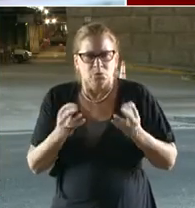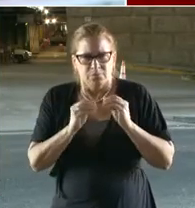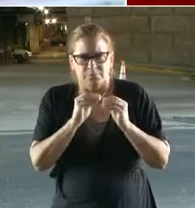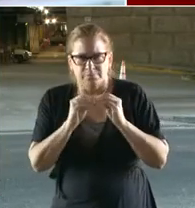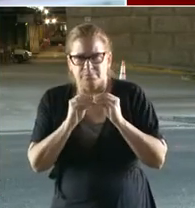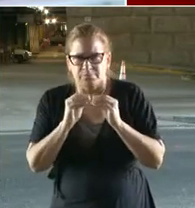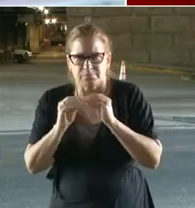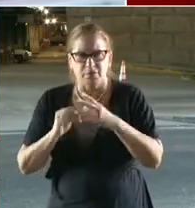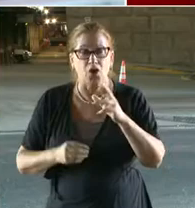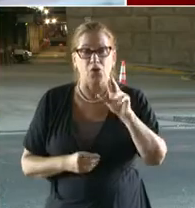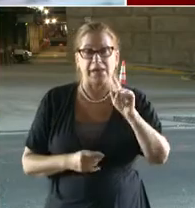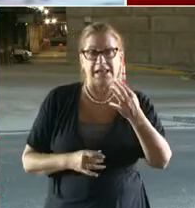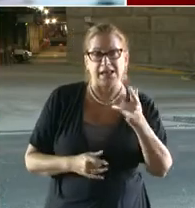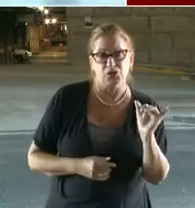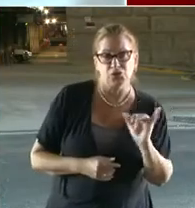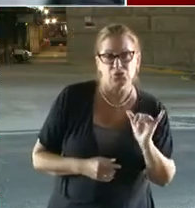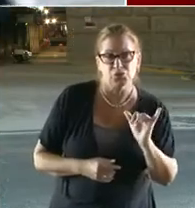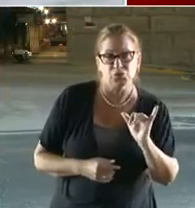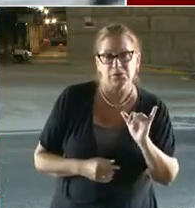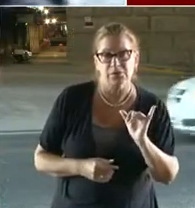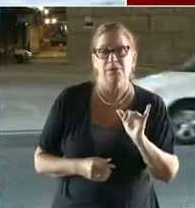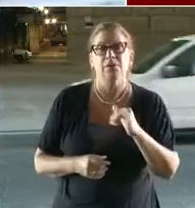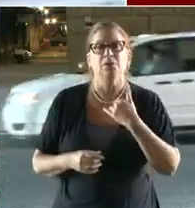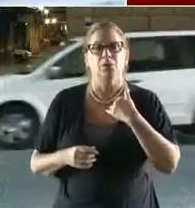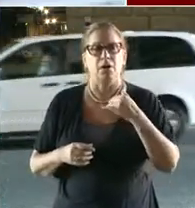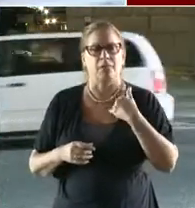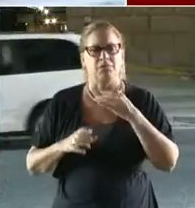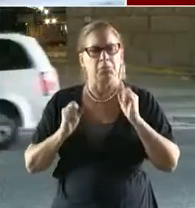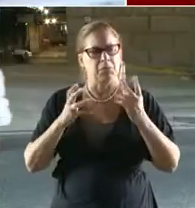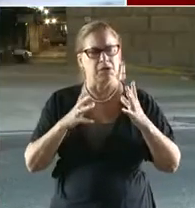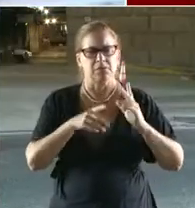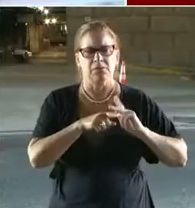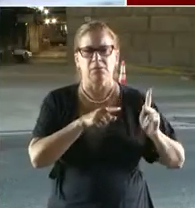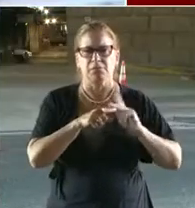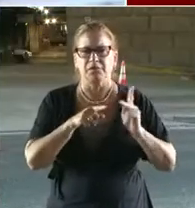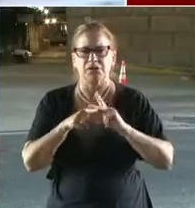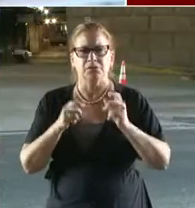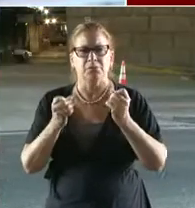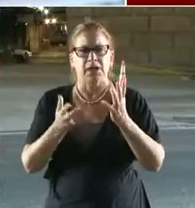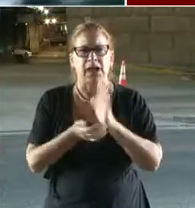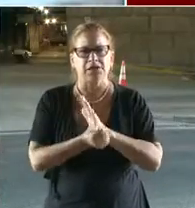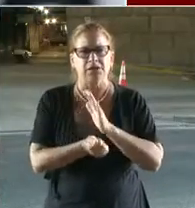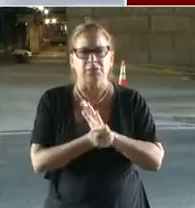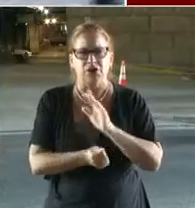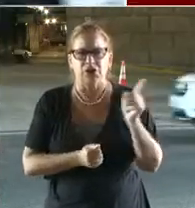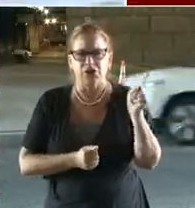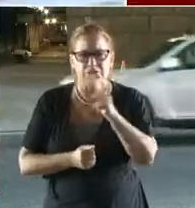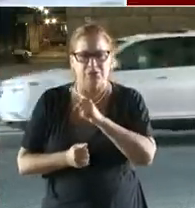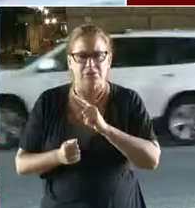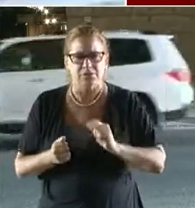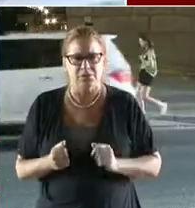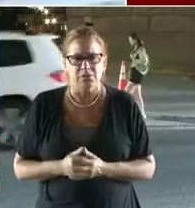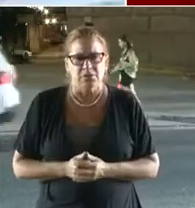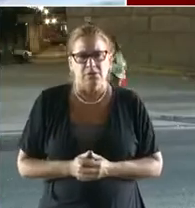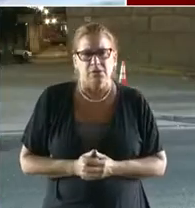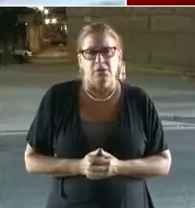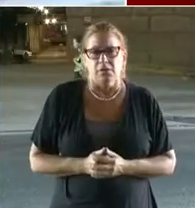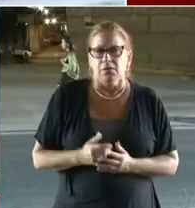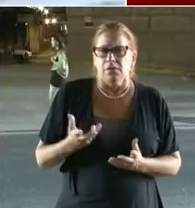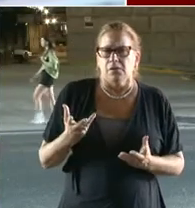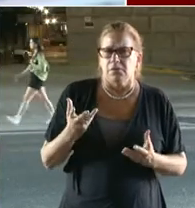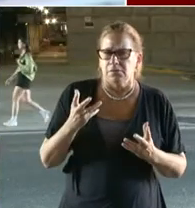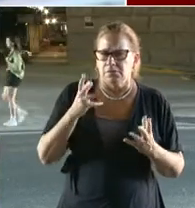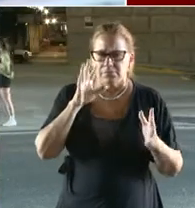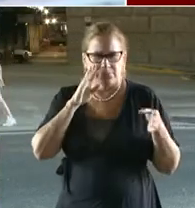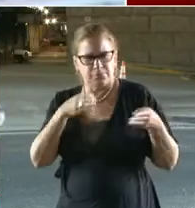our professionals examine the condition of the bridge deck, the superstructure, and the substructure based on criteria that are laid out in